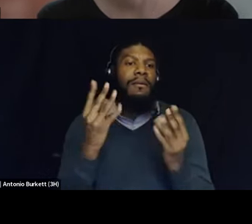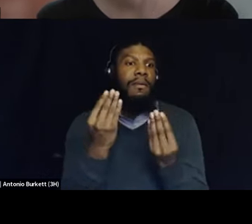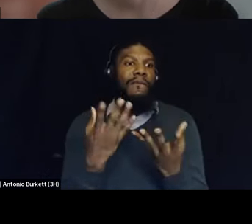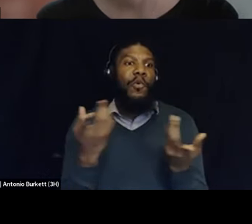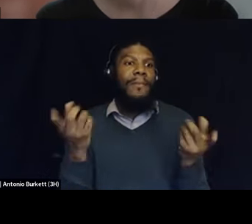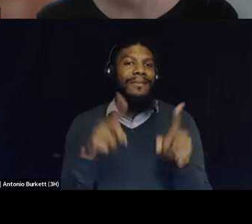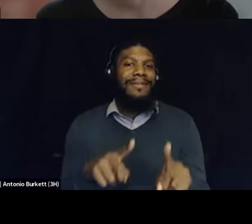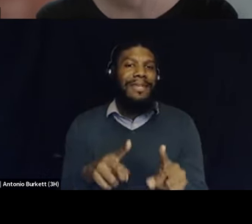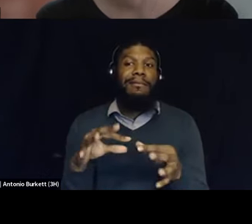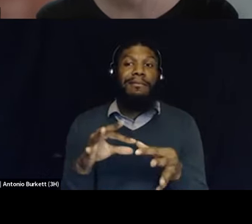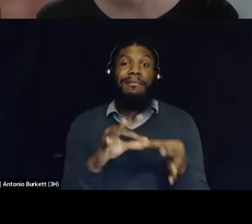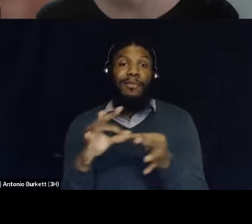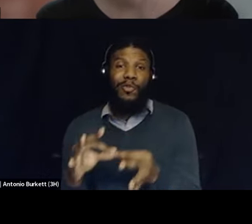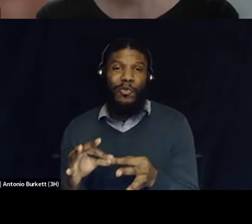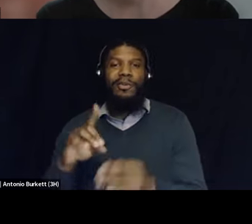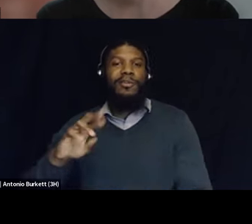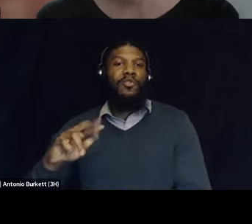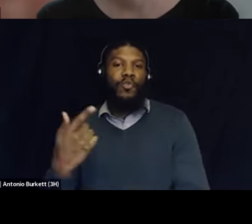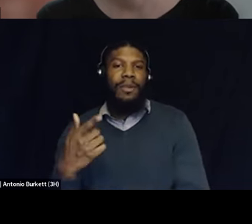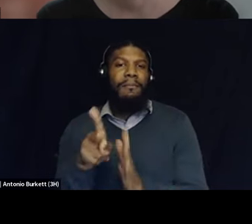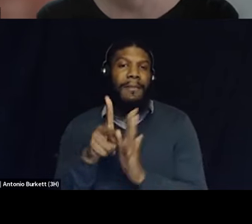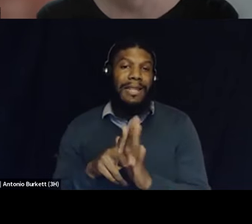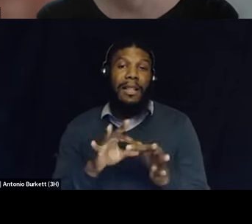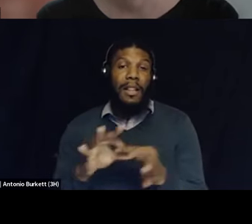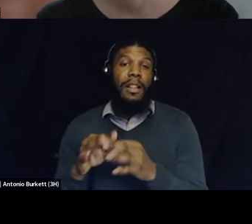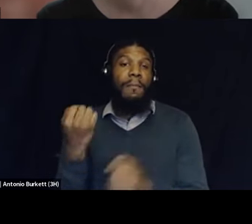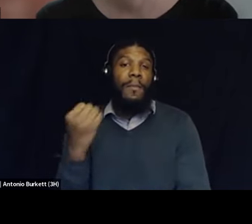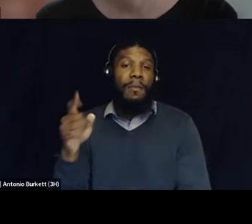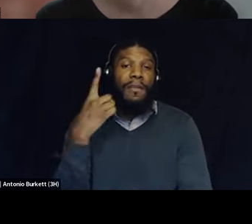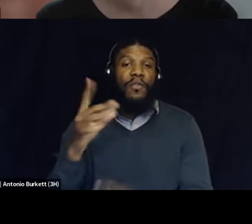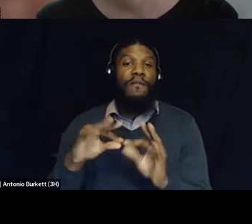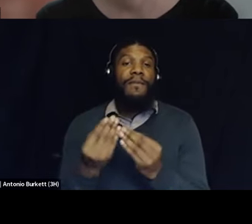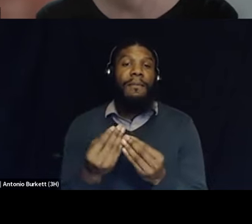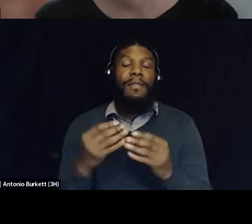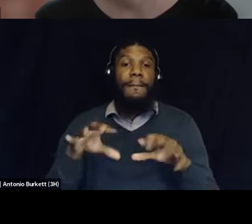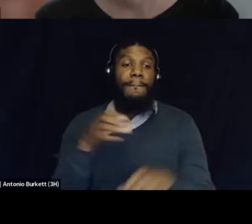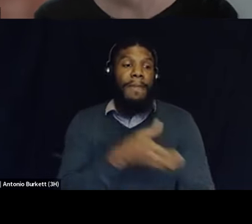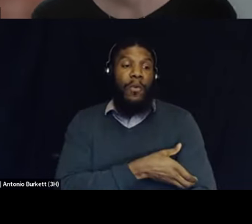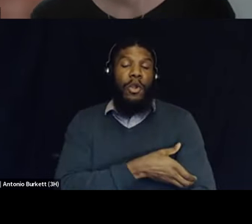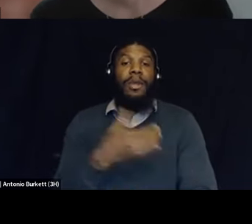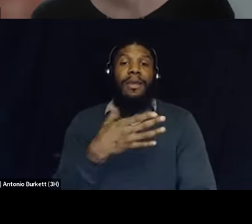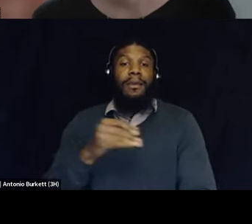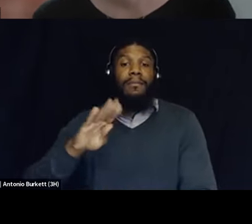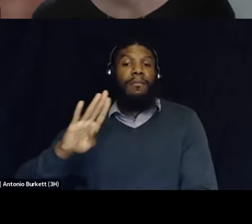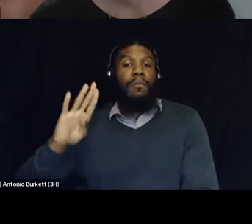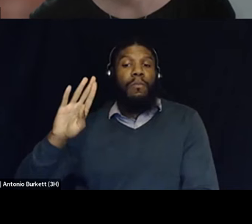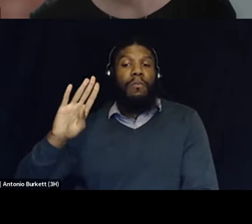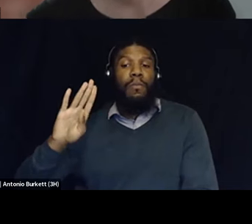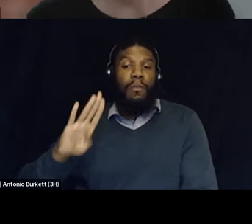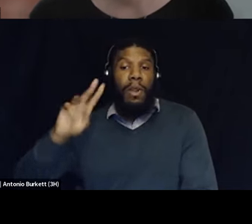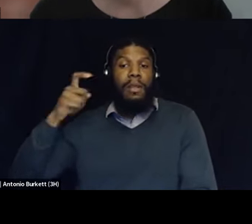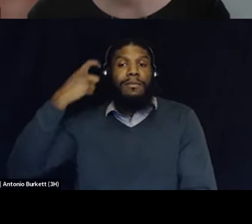conjunction with Drug Policy Alliance, Movement for Family Power and Bronx Offenders, where we're seeking to have